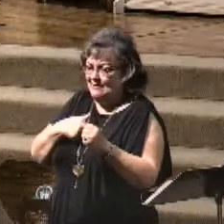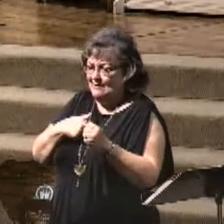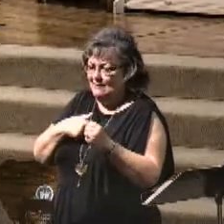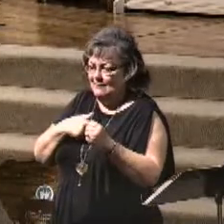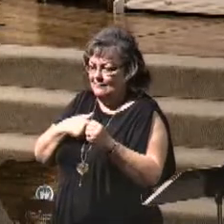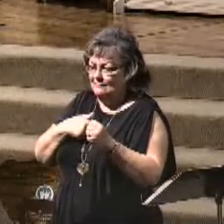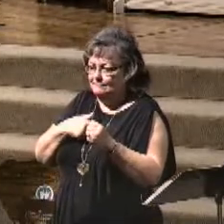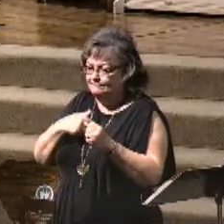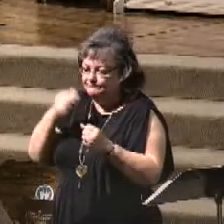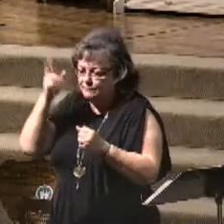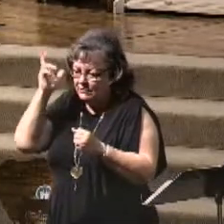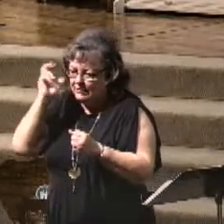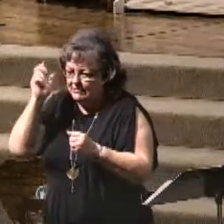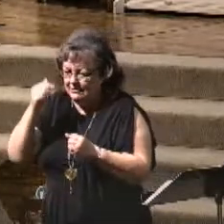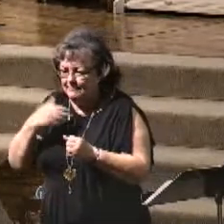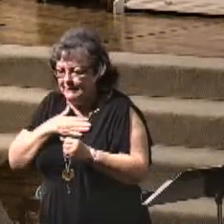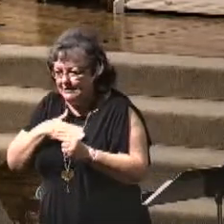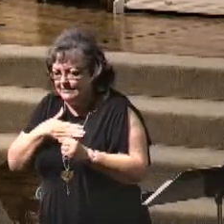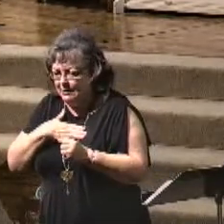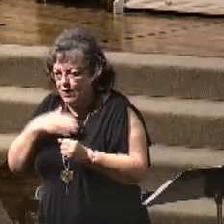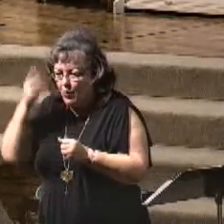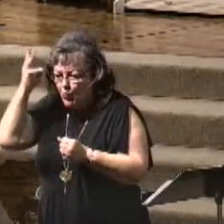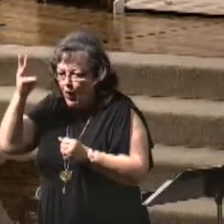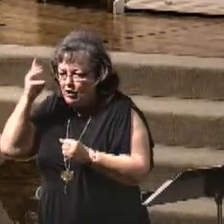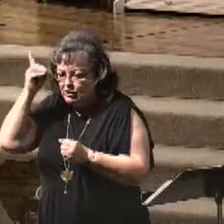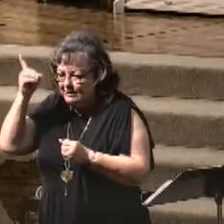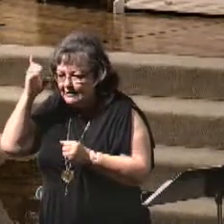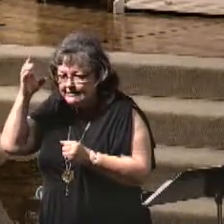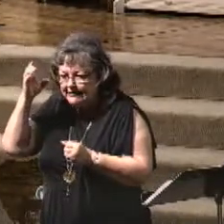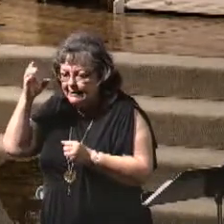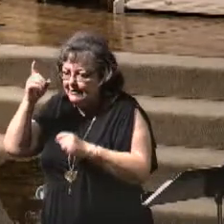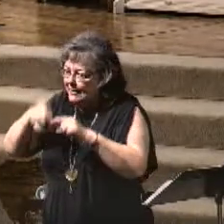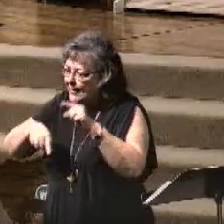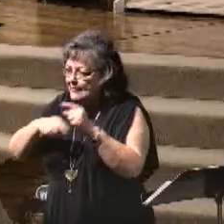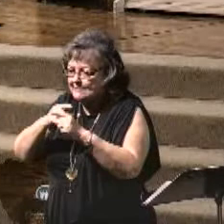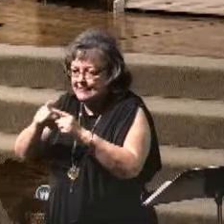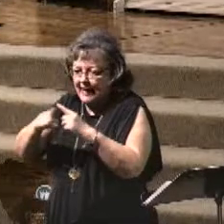Listen, please. Washington, D.C. can't save us.